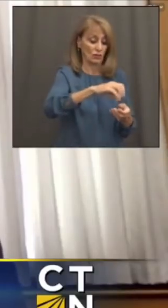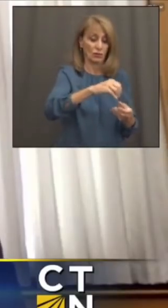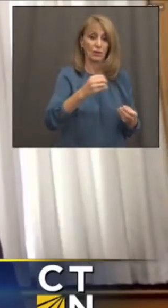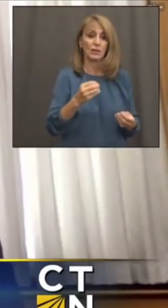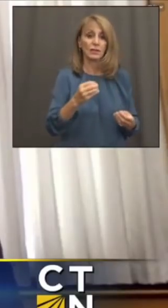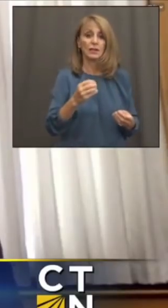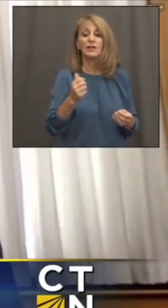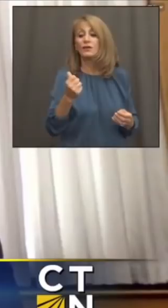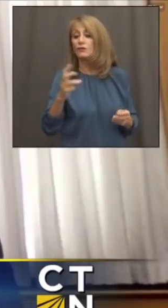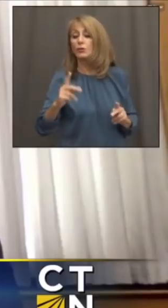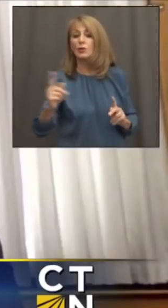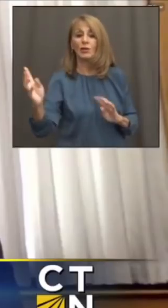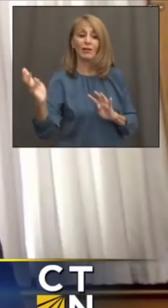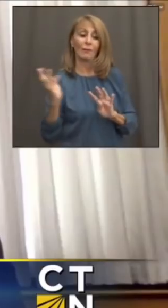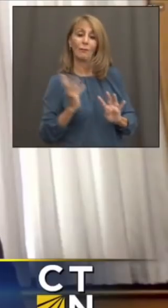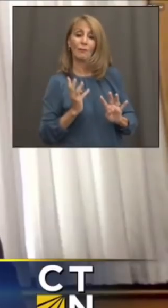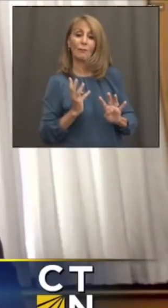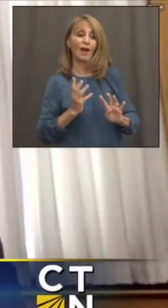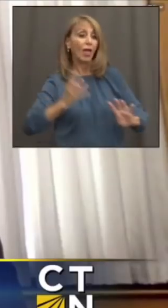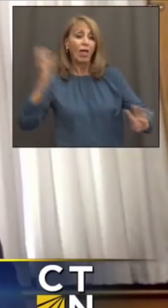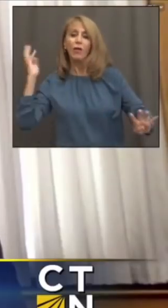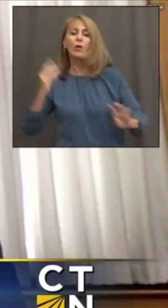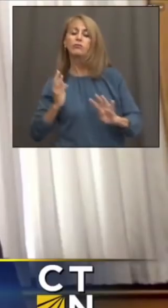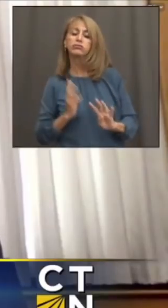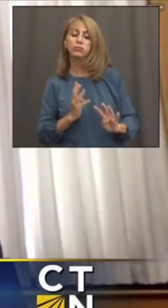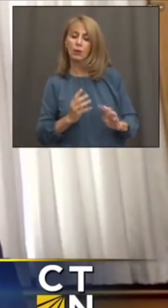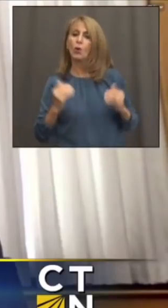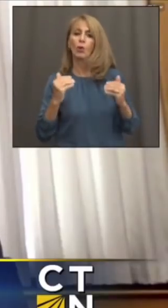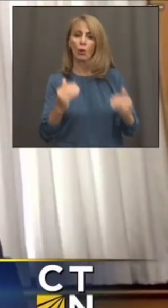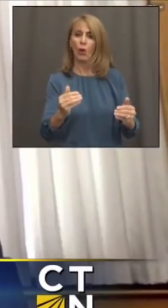smaller number of people vaccinated, that they should go ahead and do that.